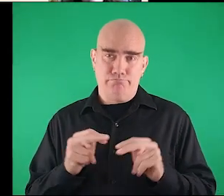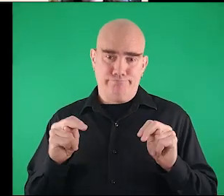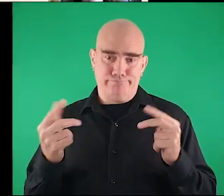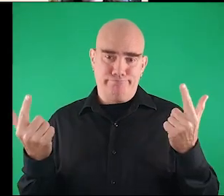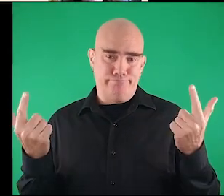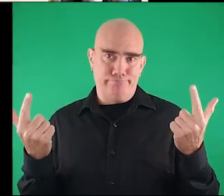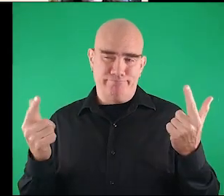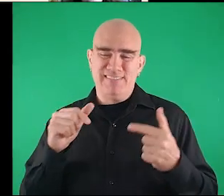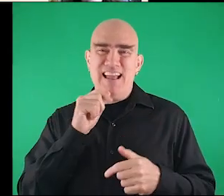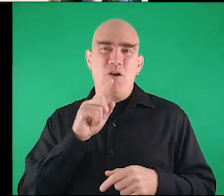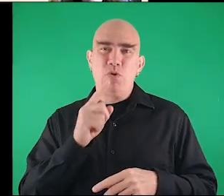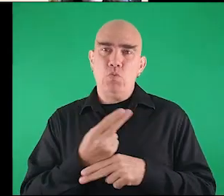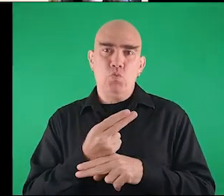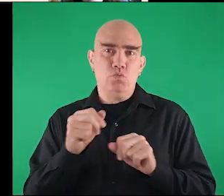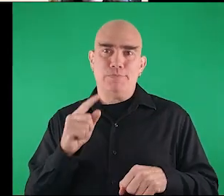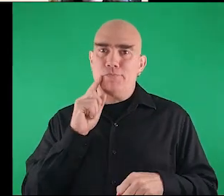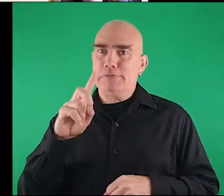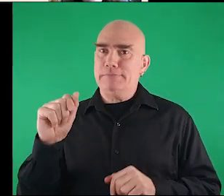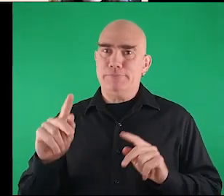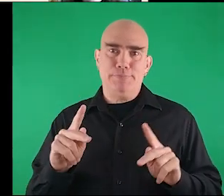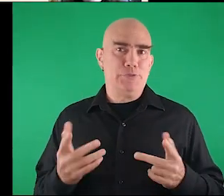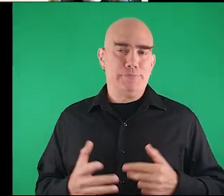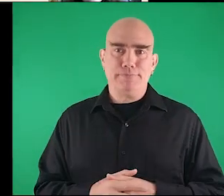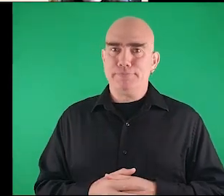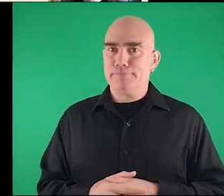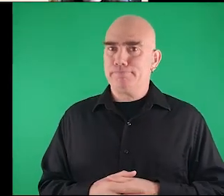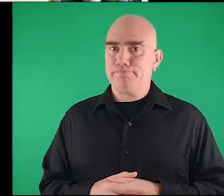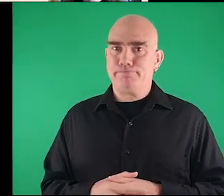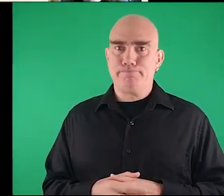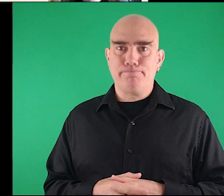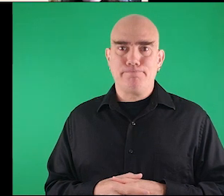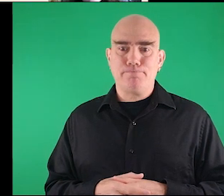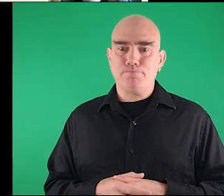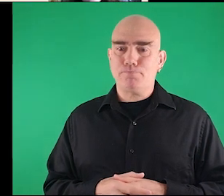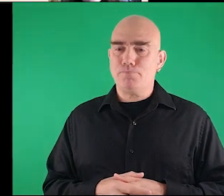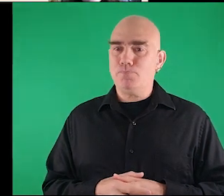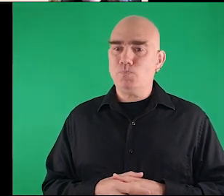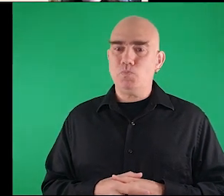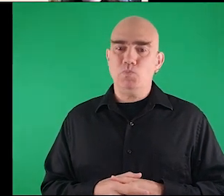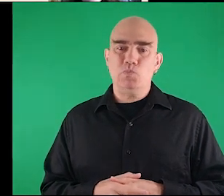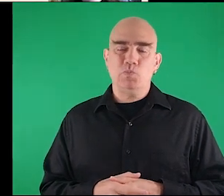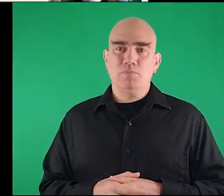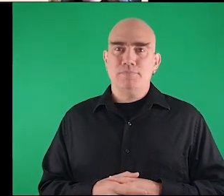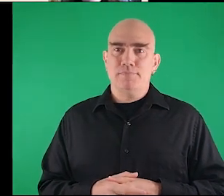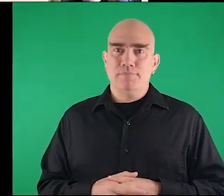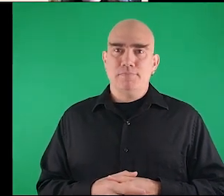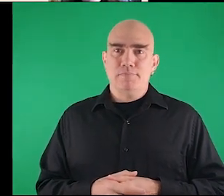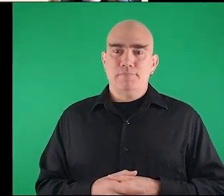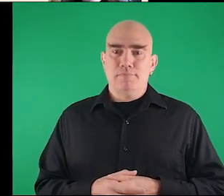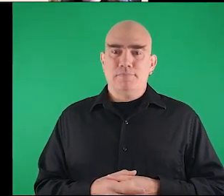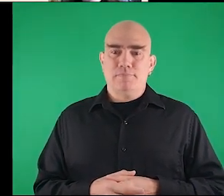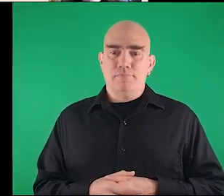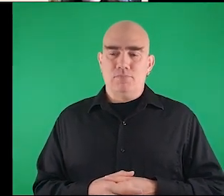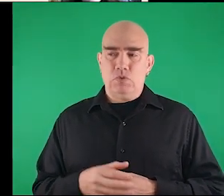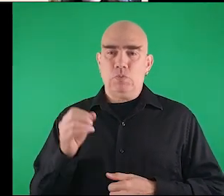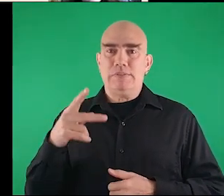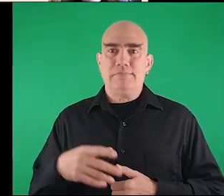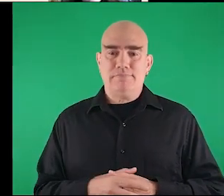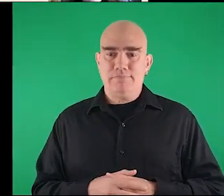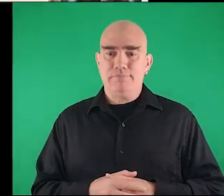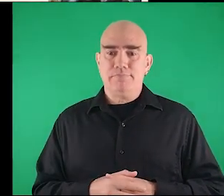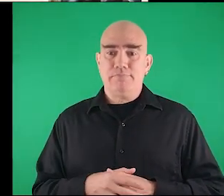no good ramp and this is not usable for for disabled people